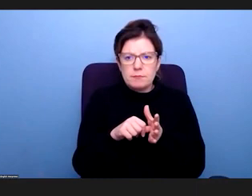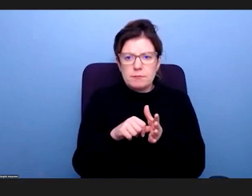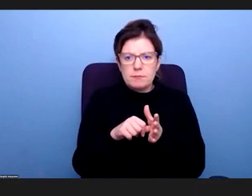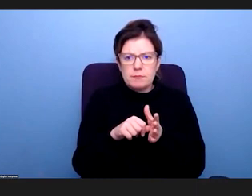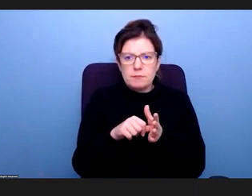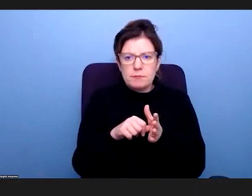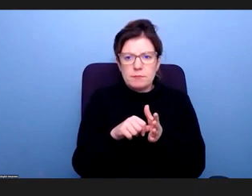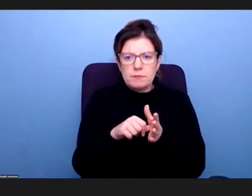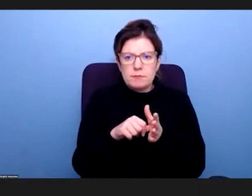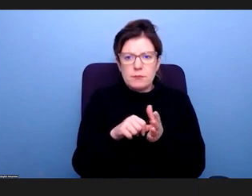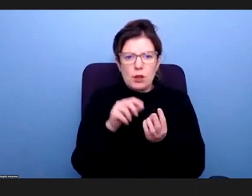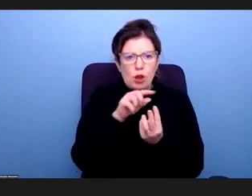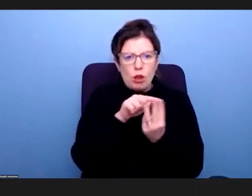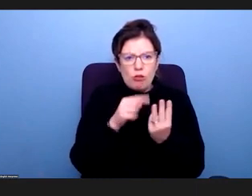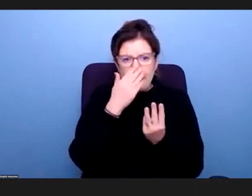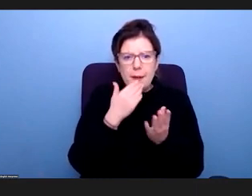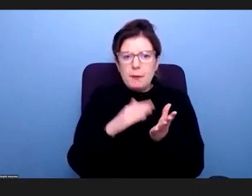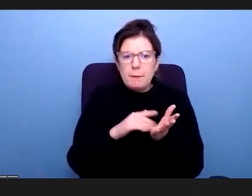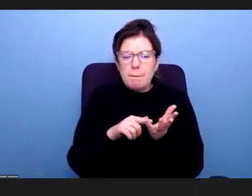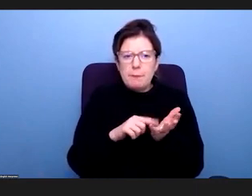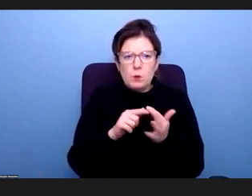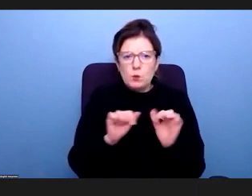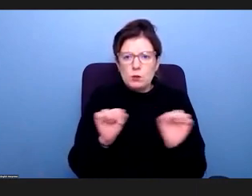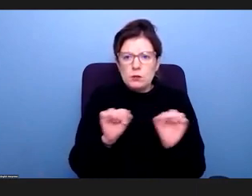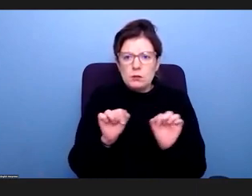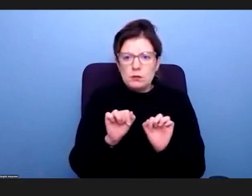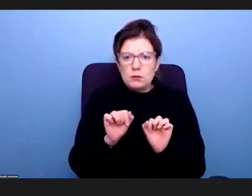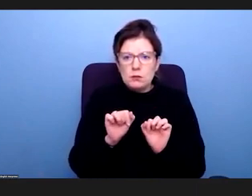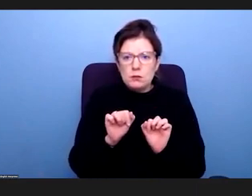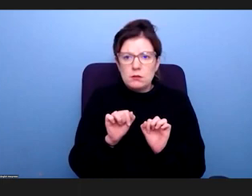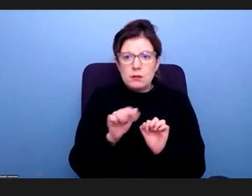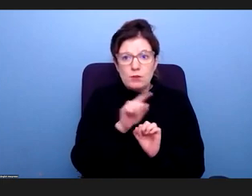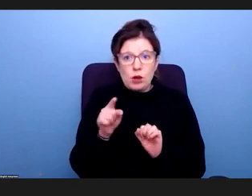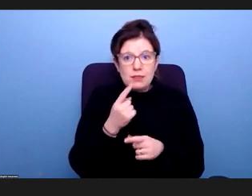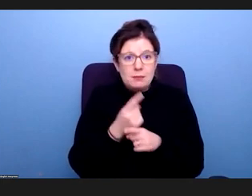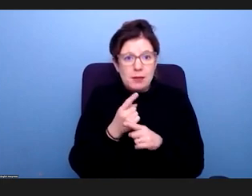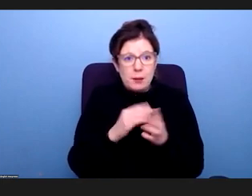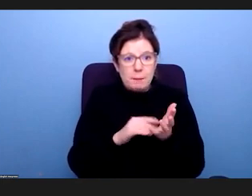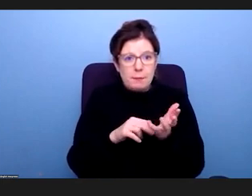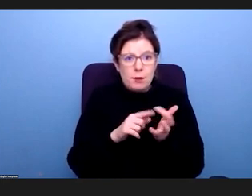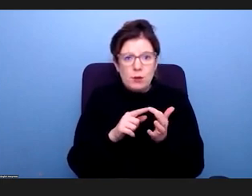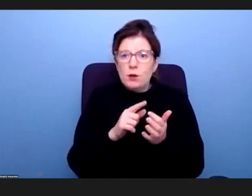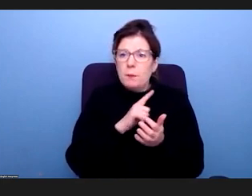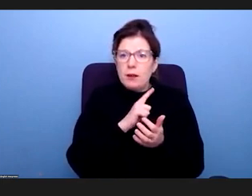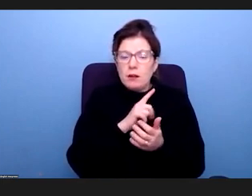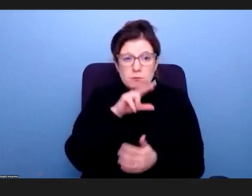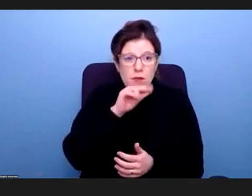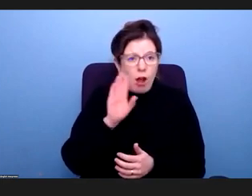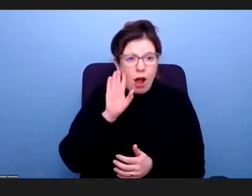three people are muted at the moment. So if everyone is not speaking can go on mute because your voice is really distorted. Rob. Yeah.